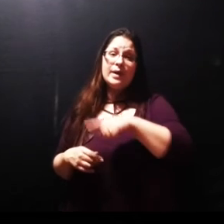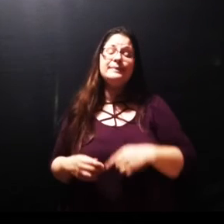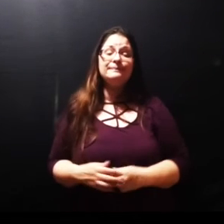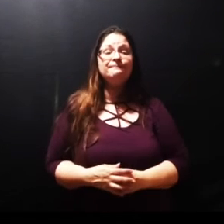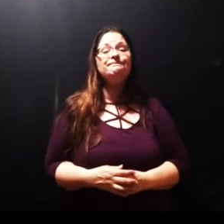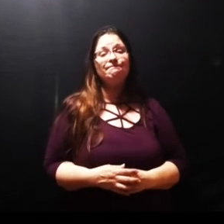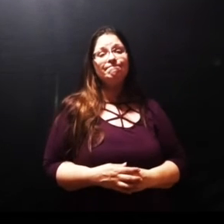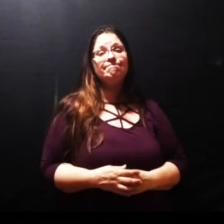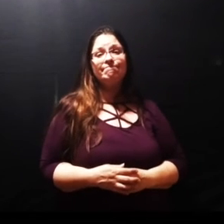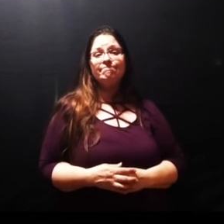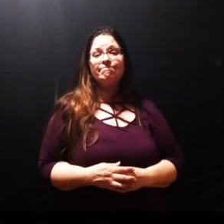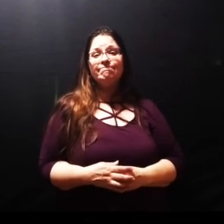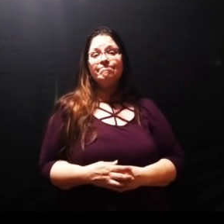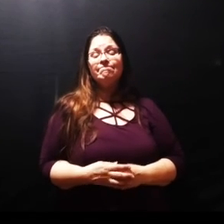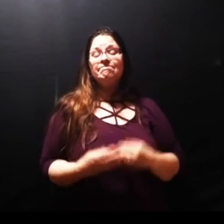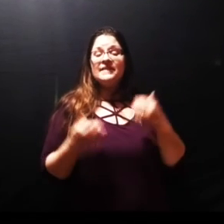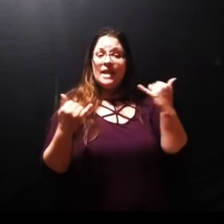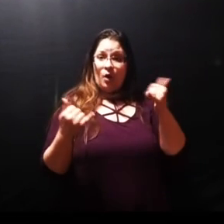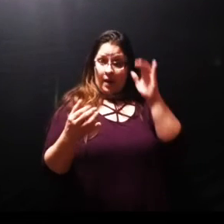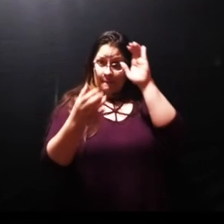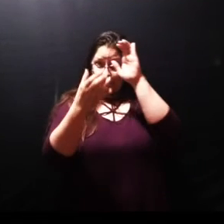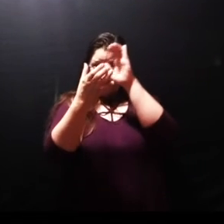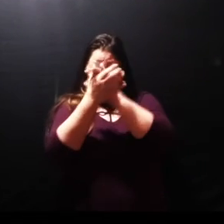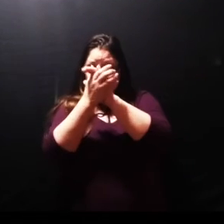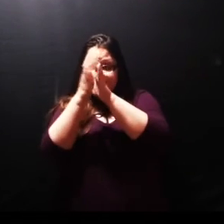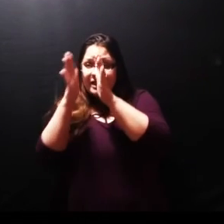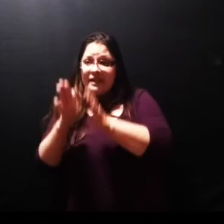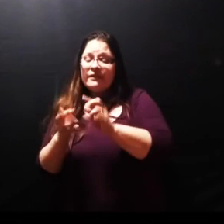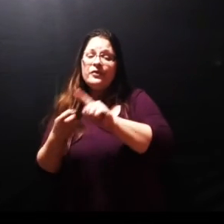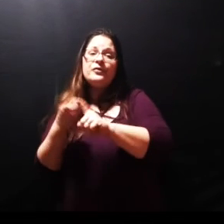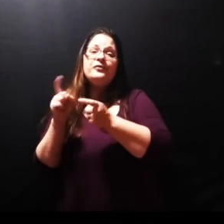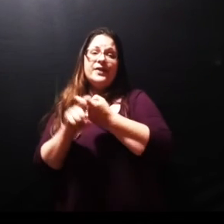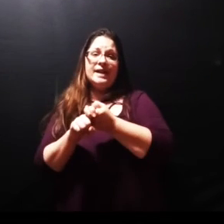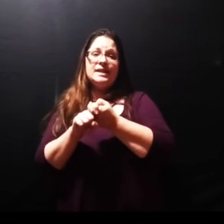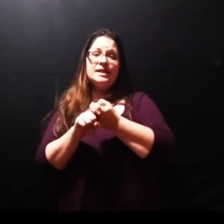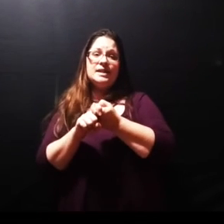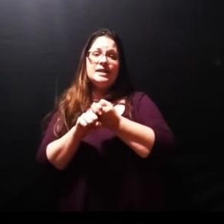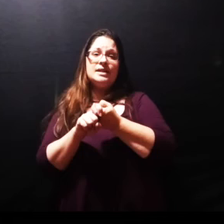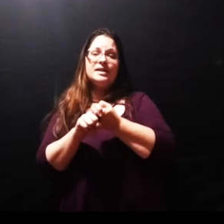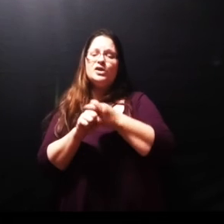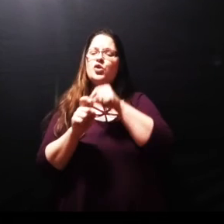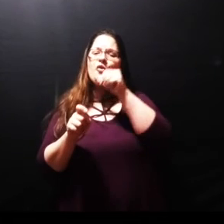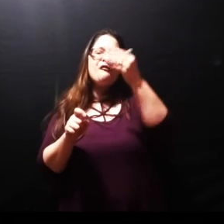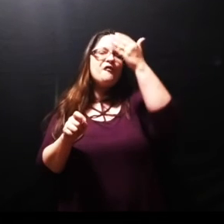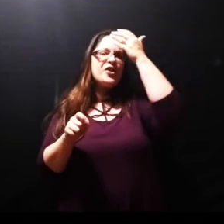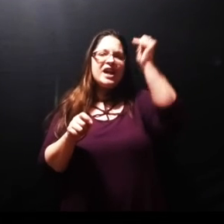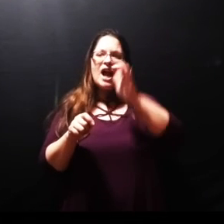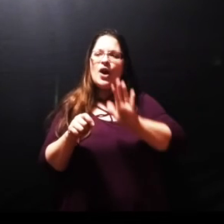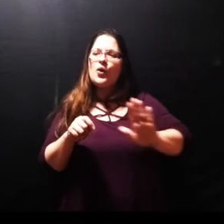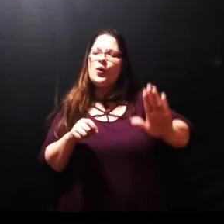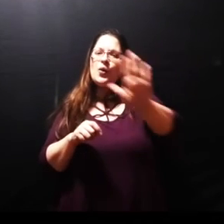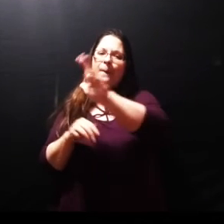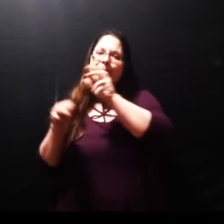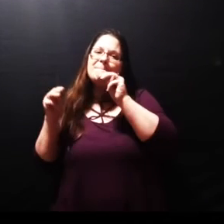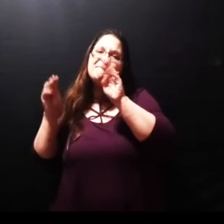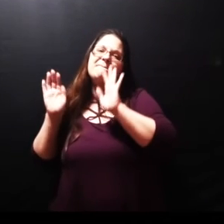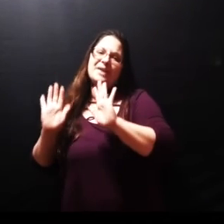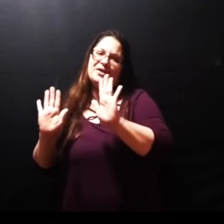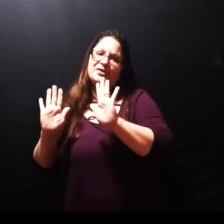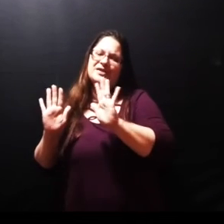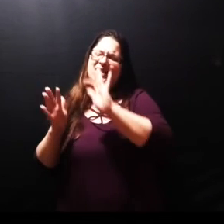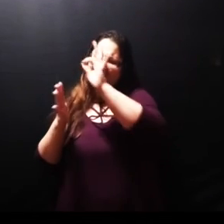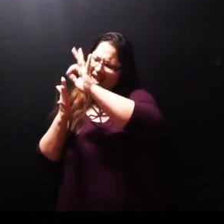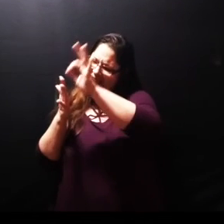believers as we leave here just carry with you the truth count your miracles because many have been poured on you and me